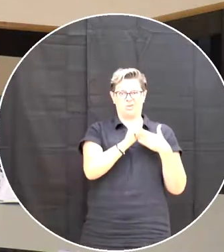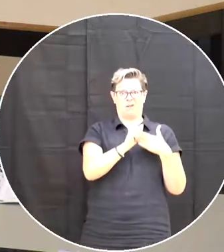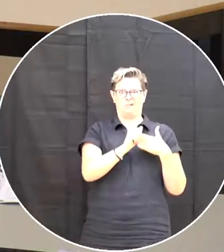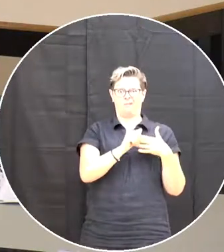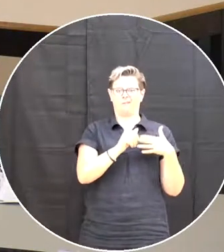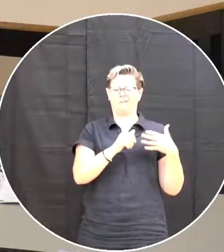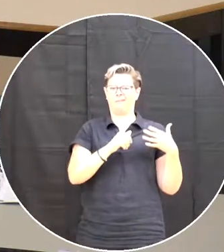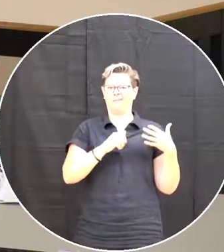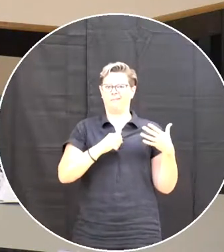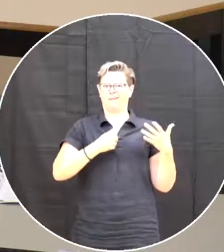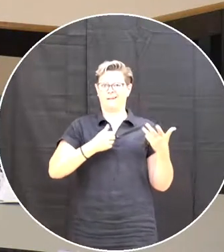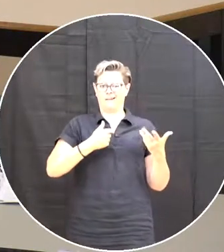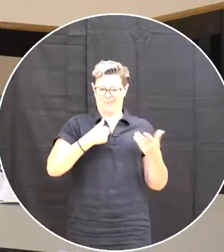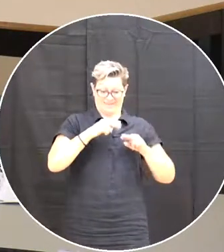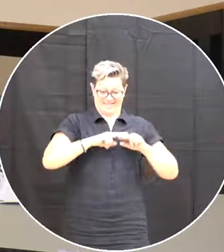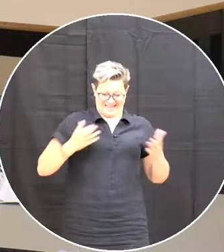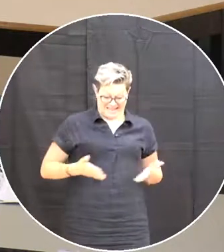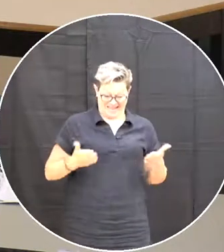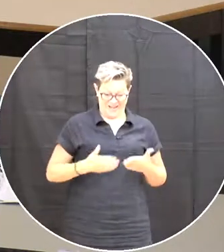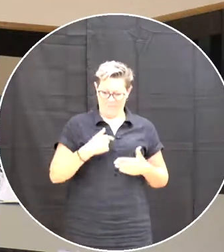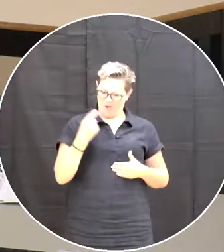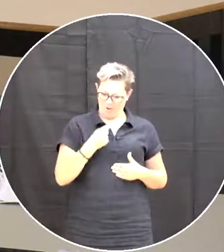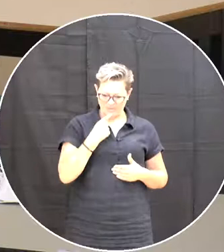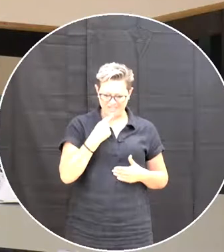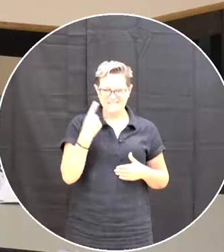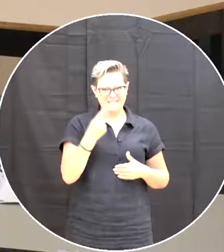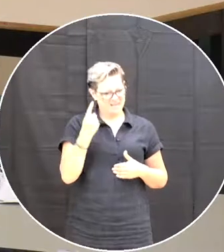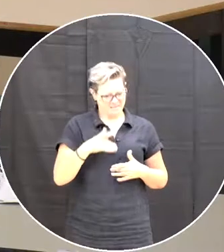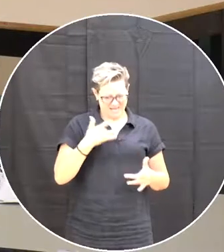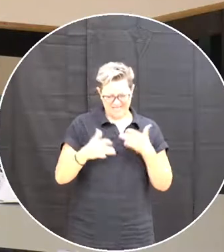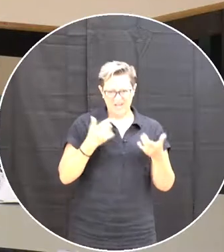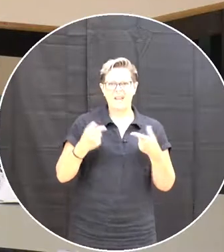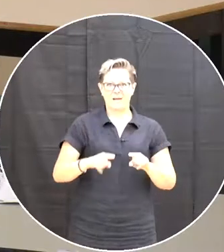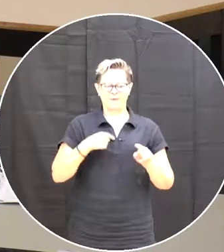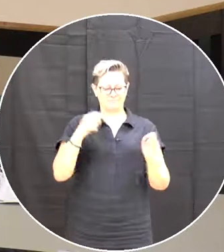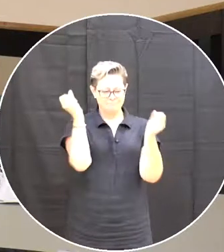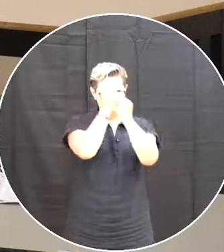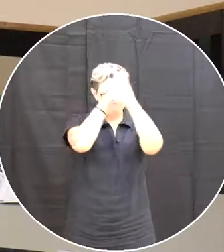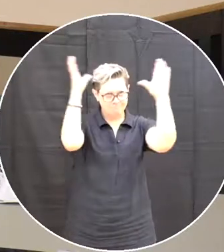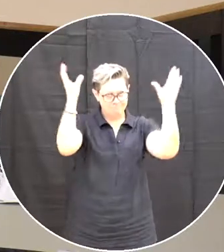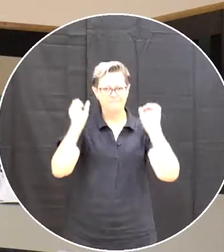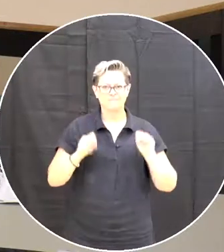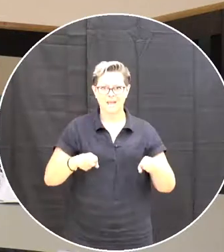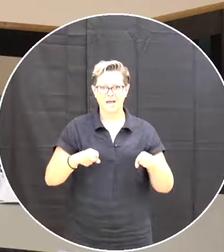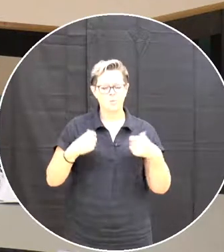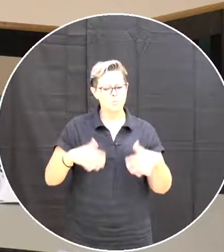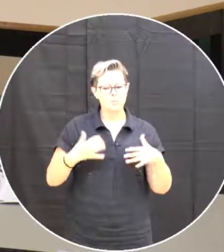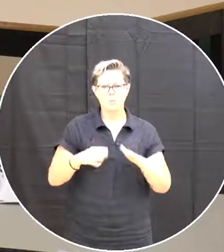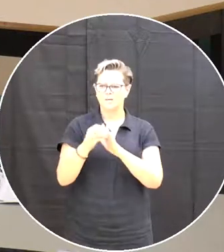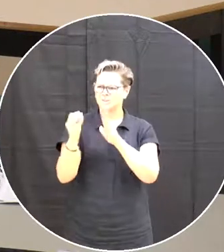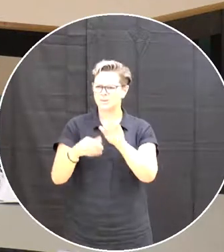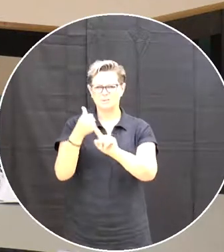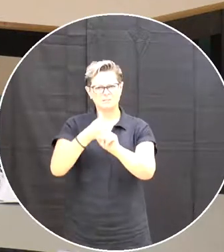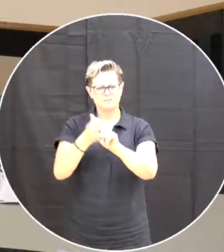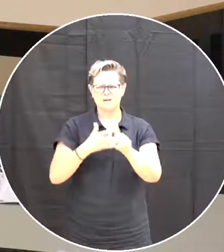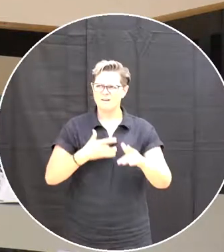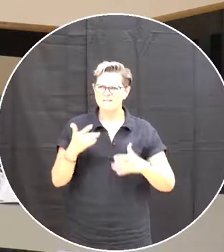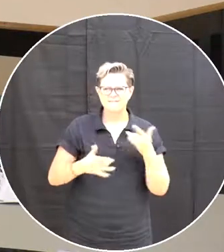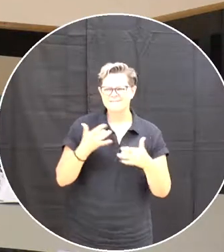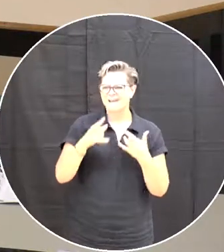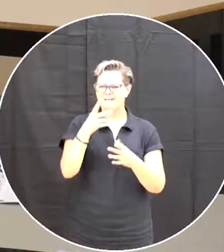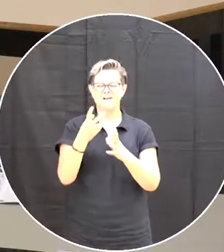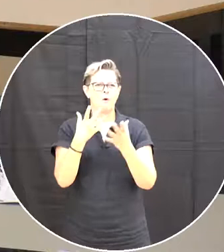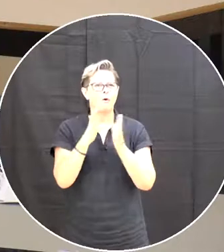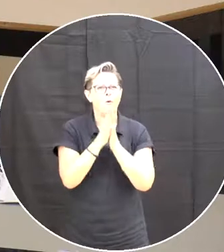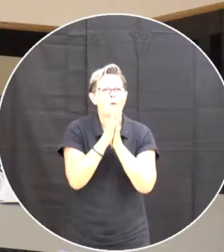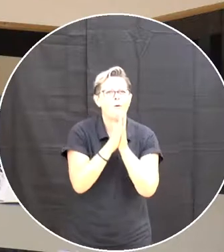chair There's something exciting happening And I can see it By the fact that Students are getting excited And are engaged again But